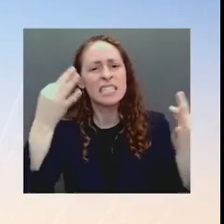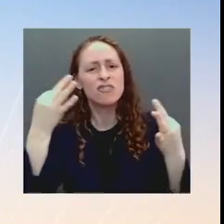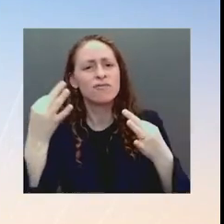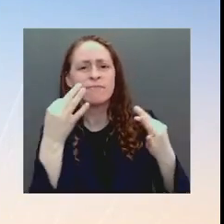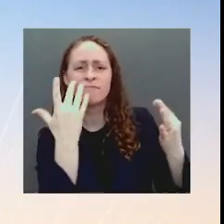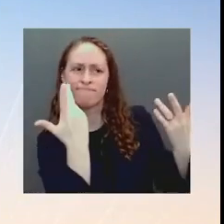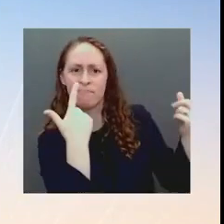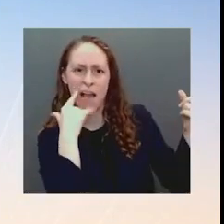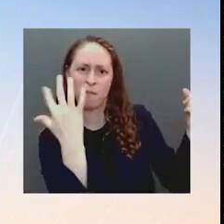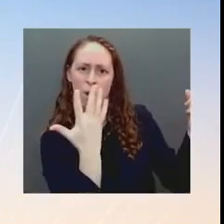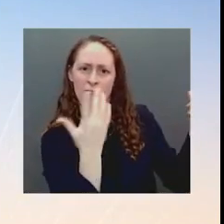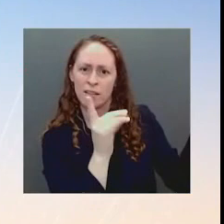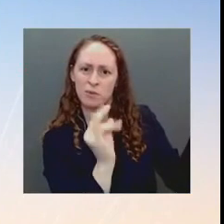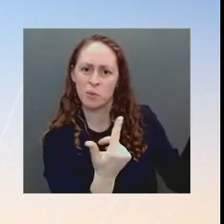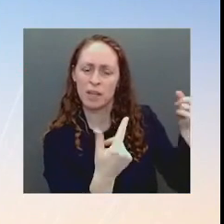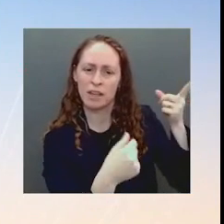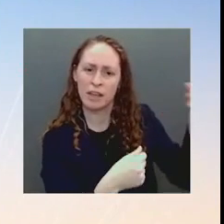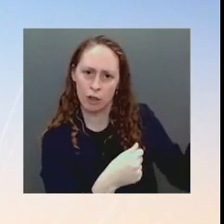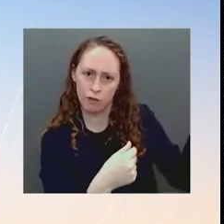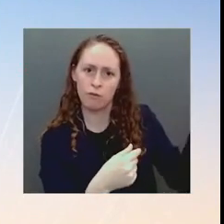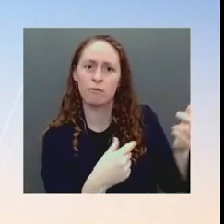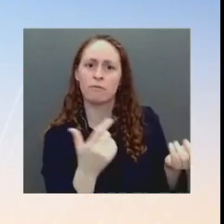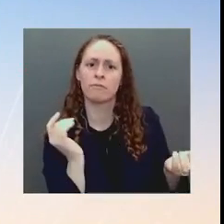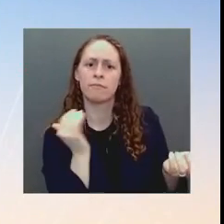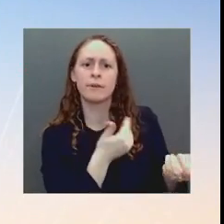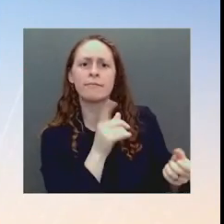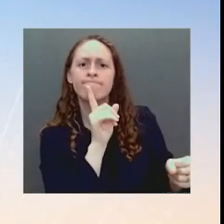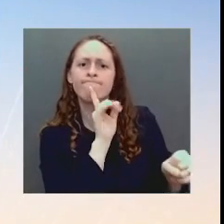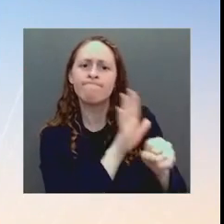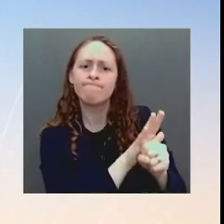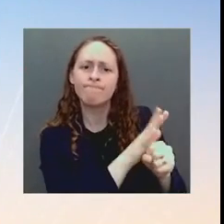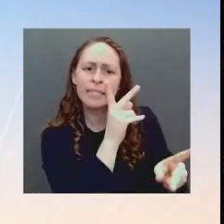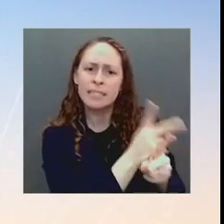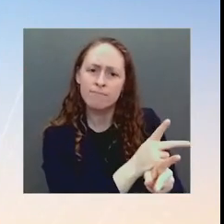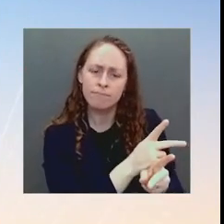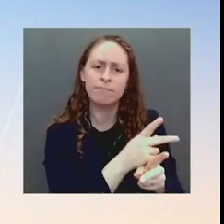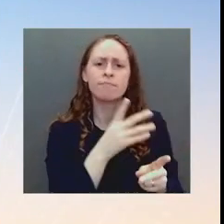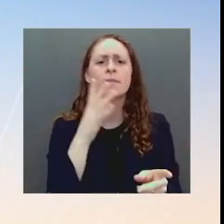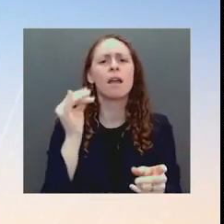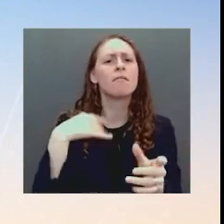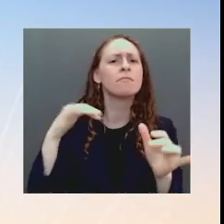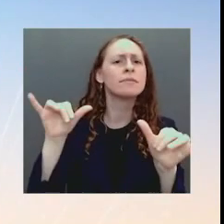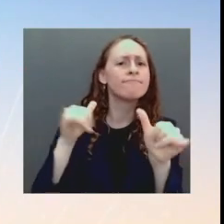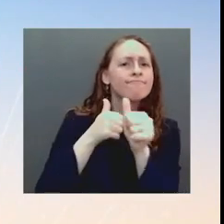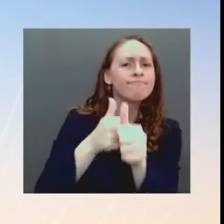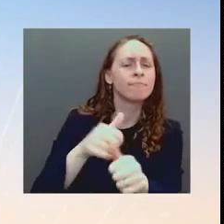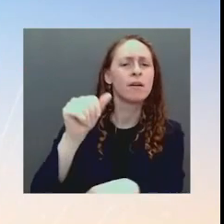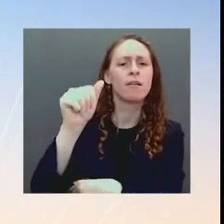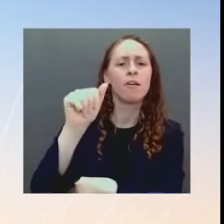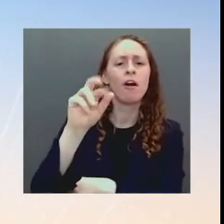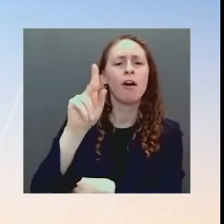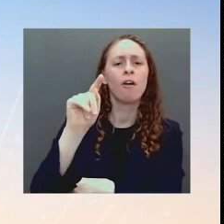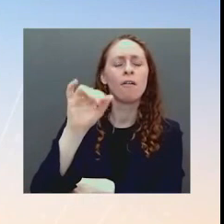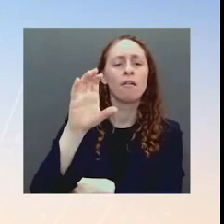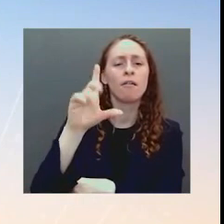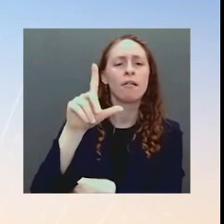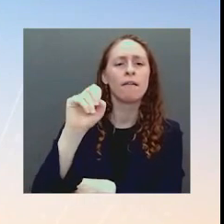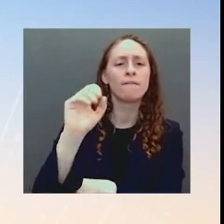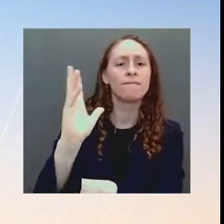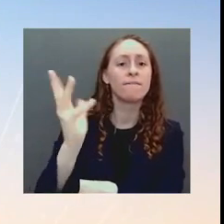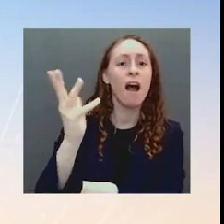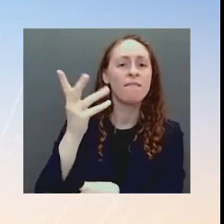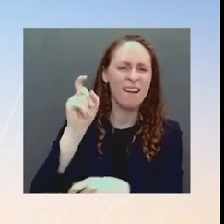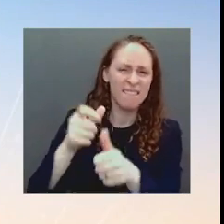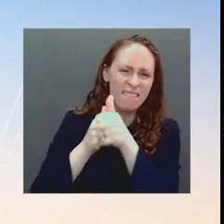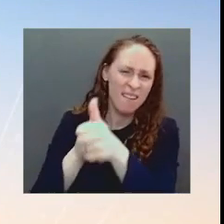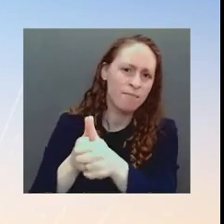support, reassure our partners in the region. What is the milestone the president's looking for for those troops to come back home? What is the